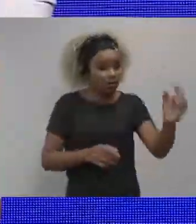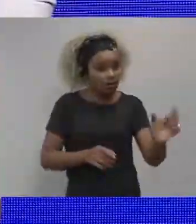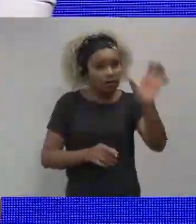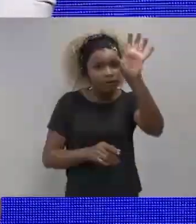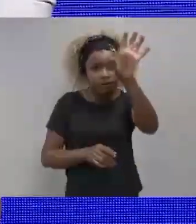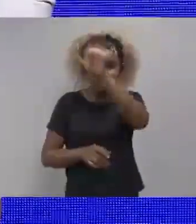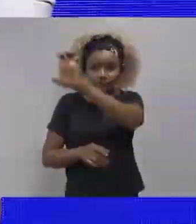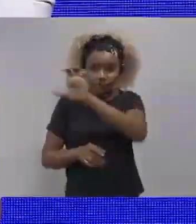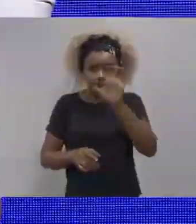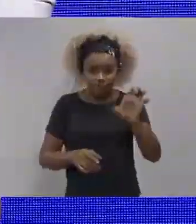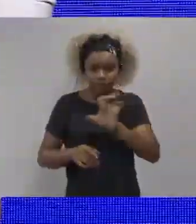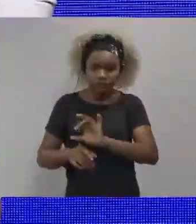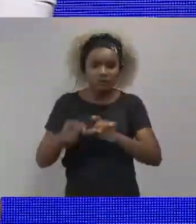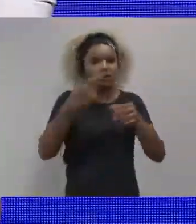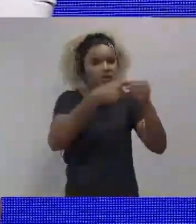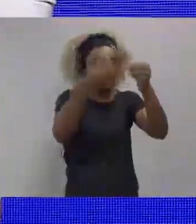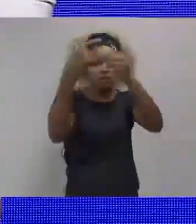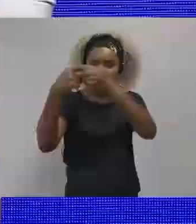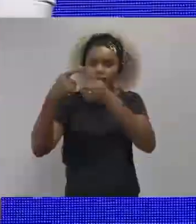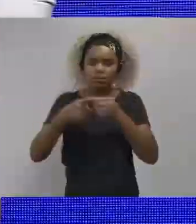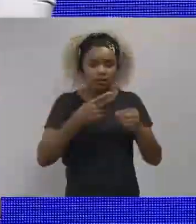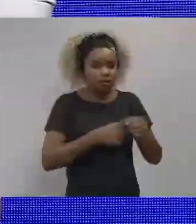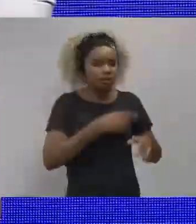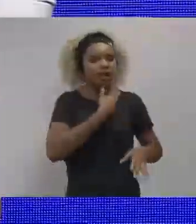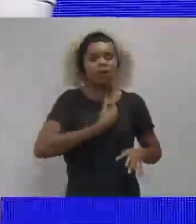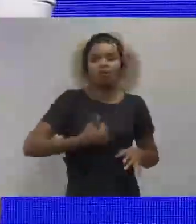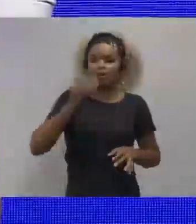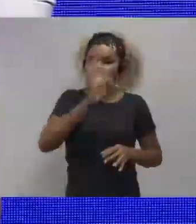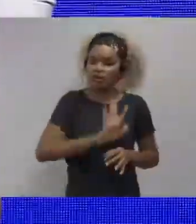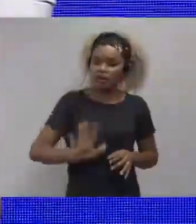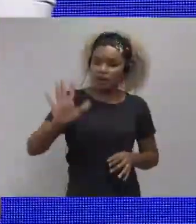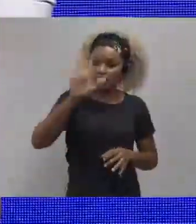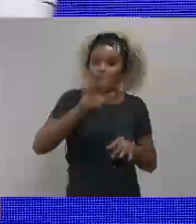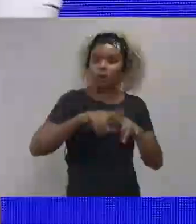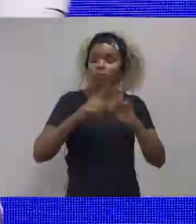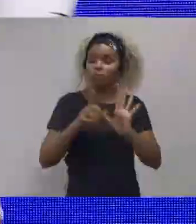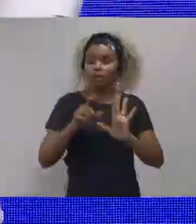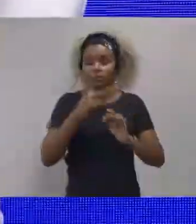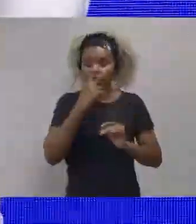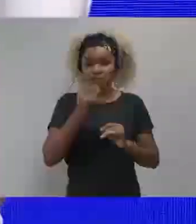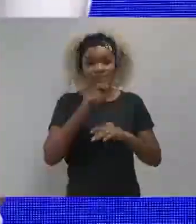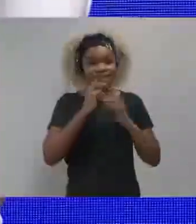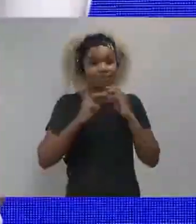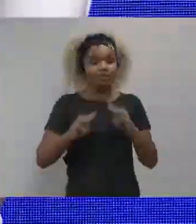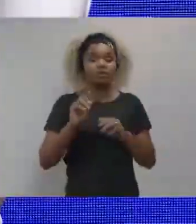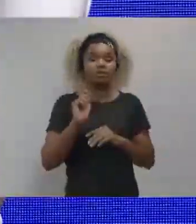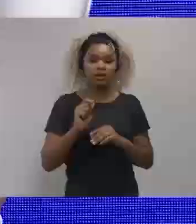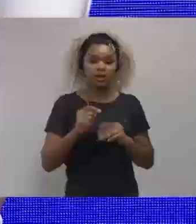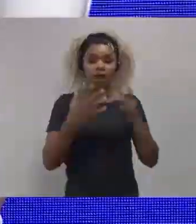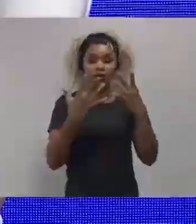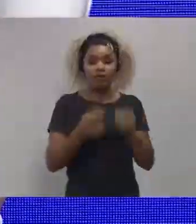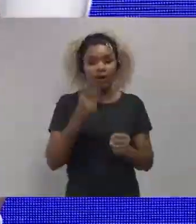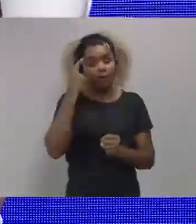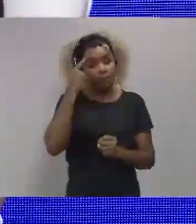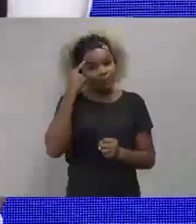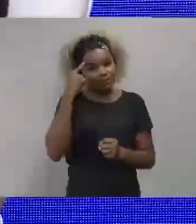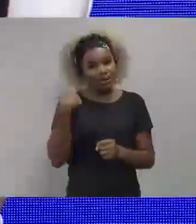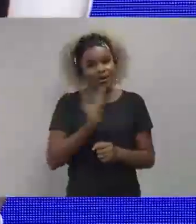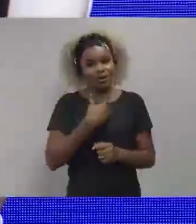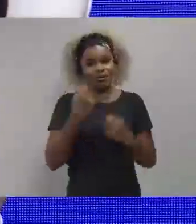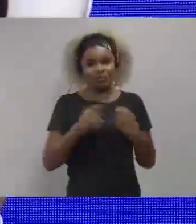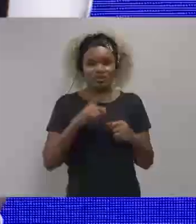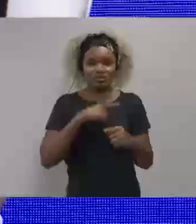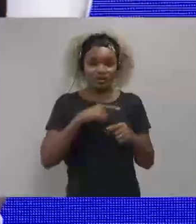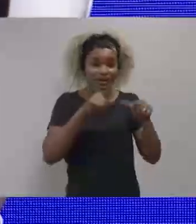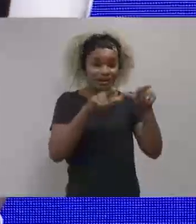I believe each state needs to think about this possibility. But to me, there is always this message of